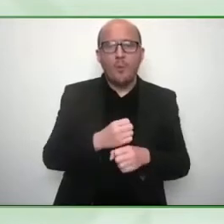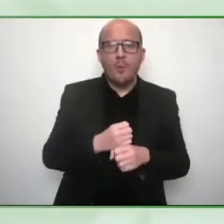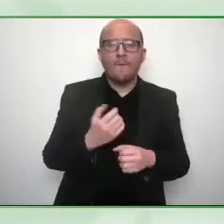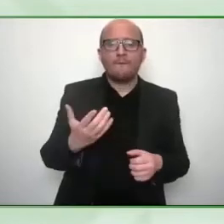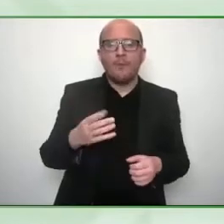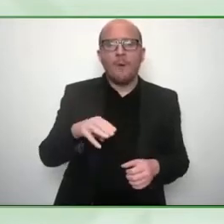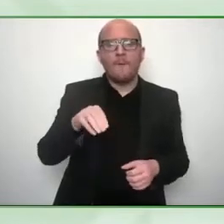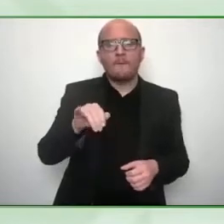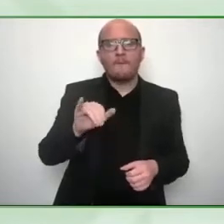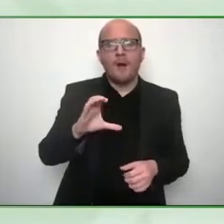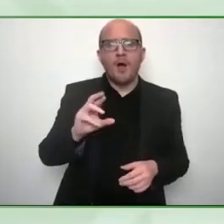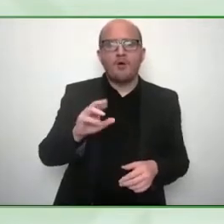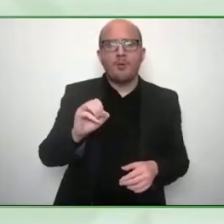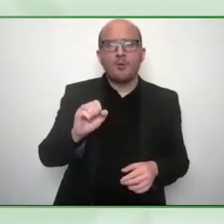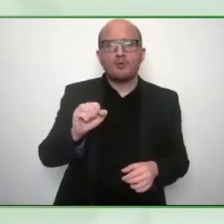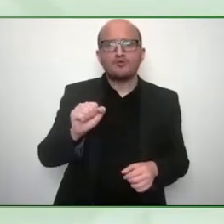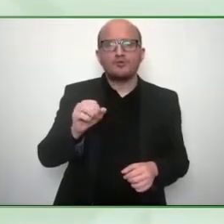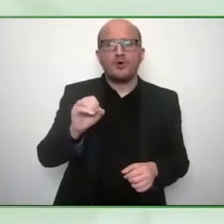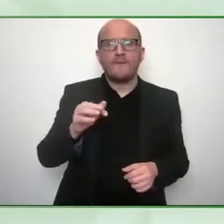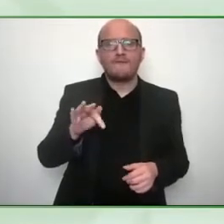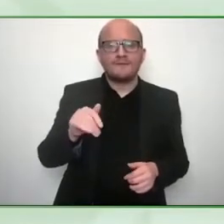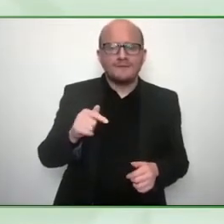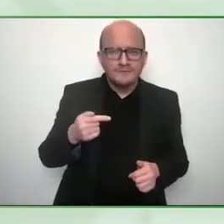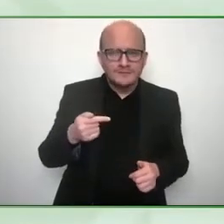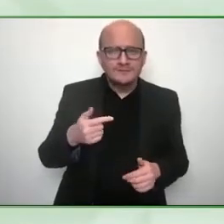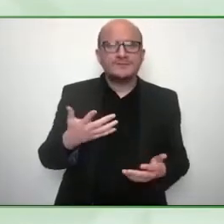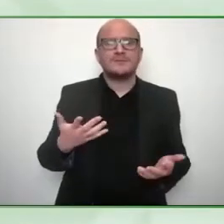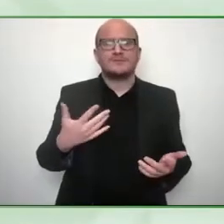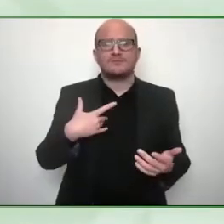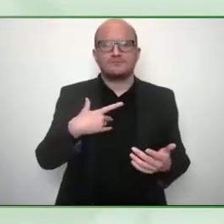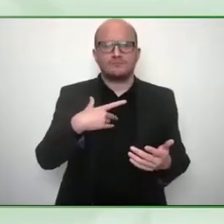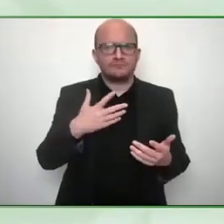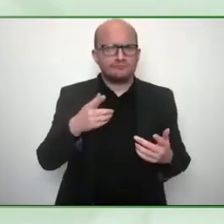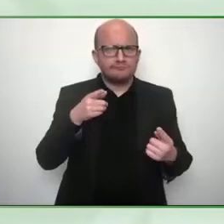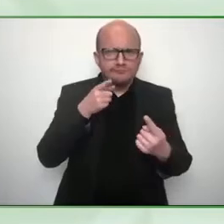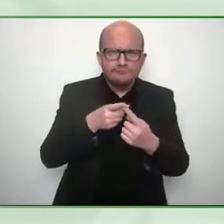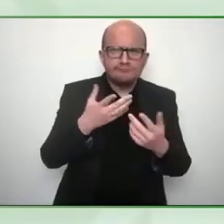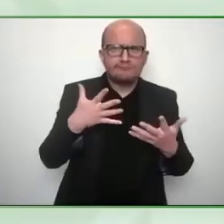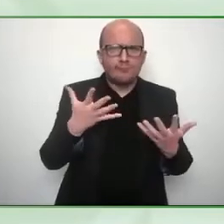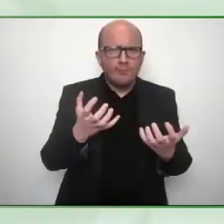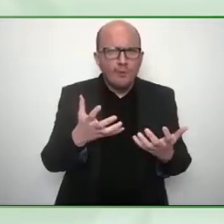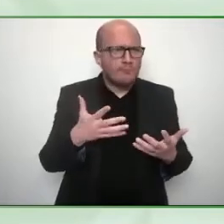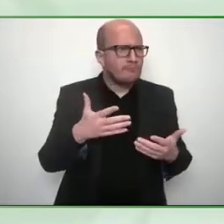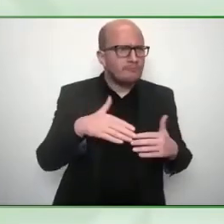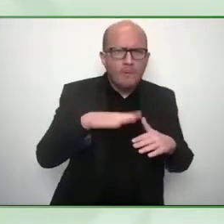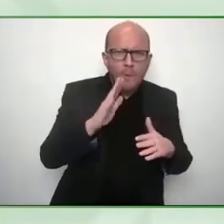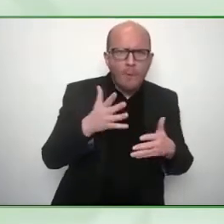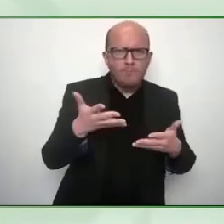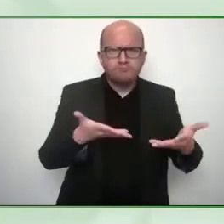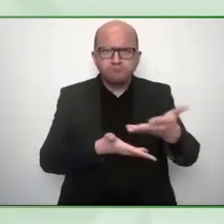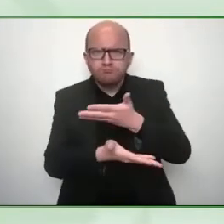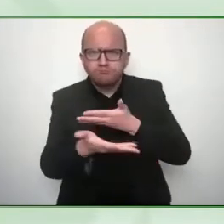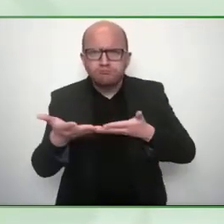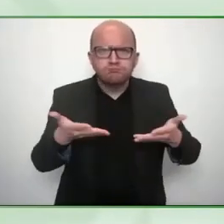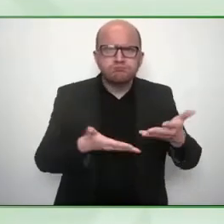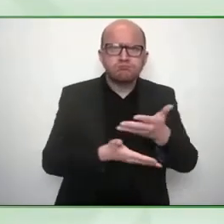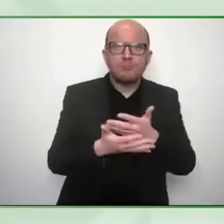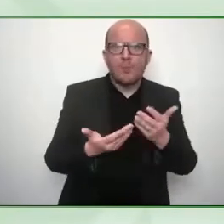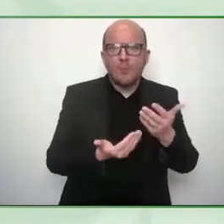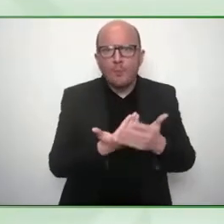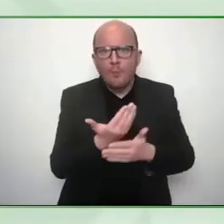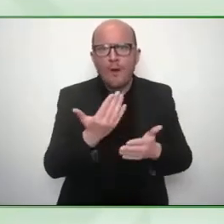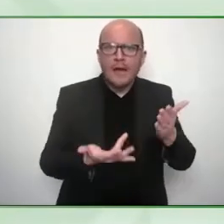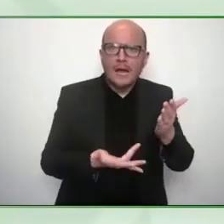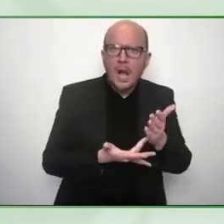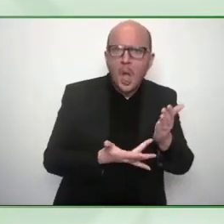inclusion and technology across Microsoft products but also in the innovation space and that's why I'm delighted to be